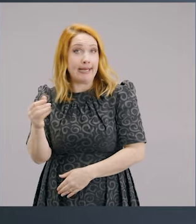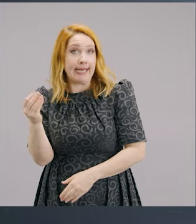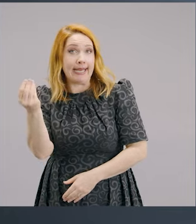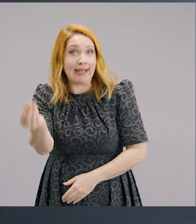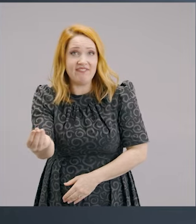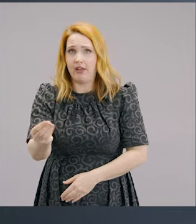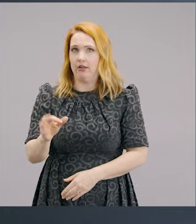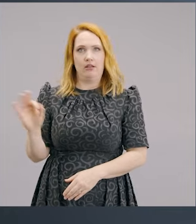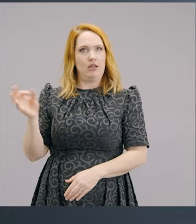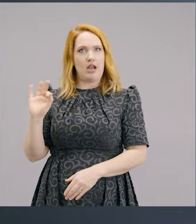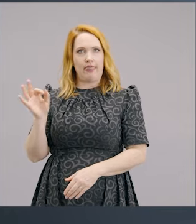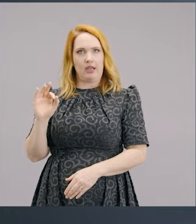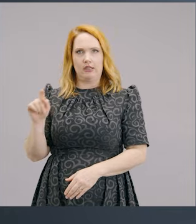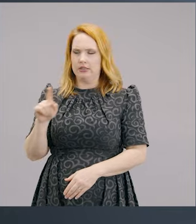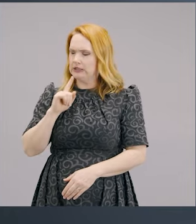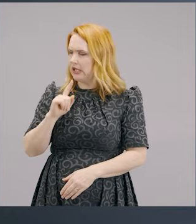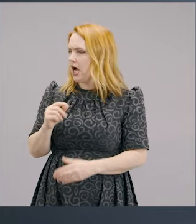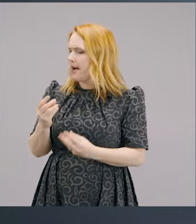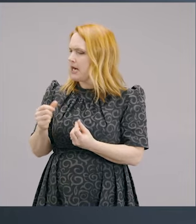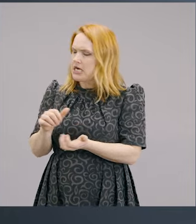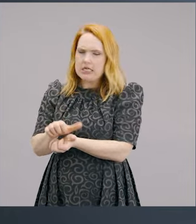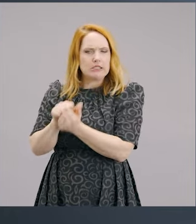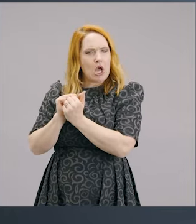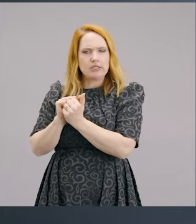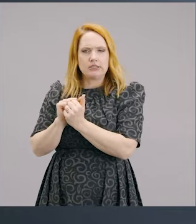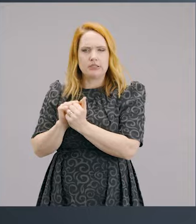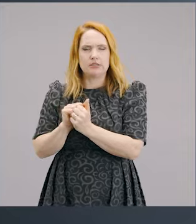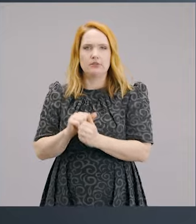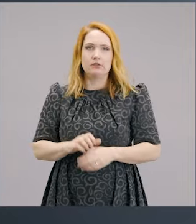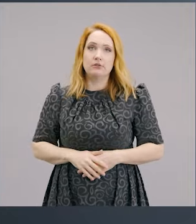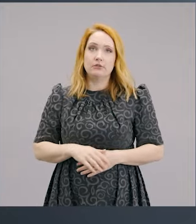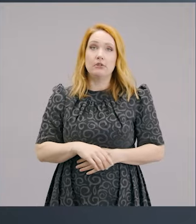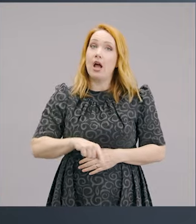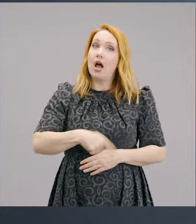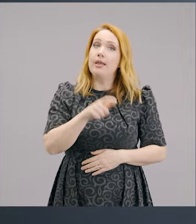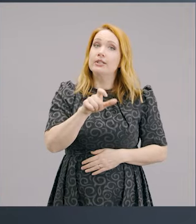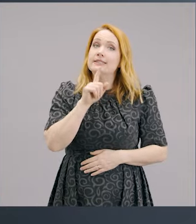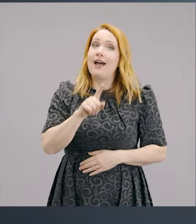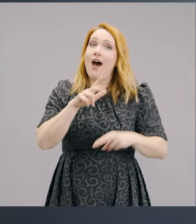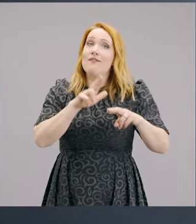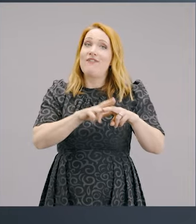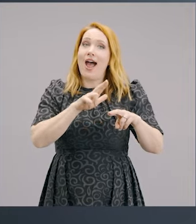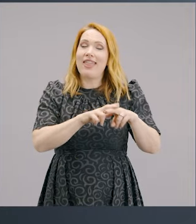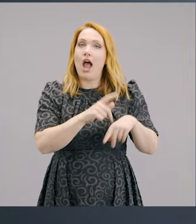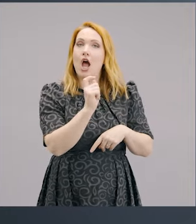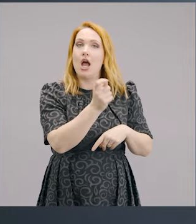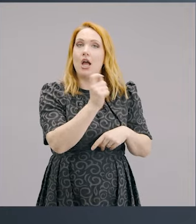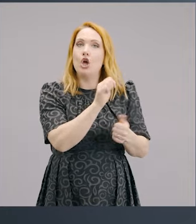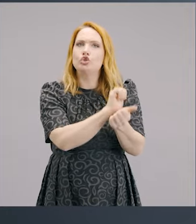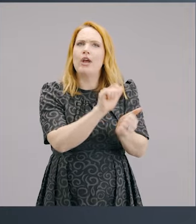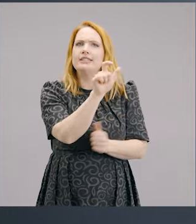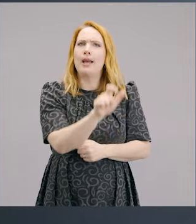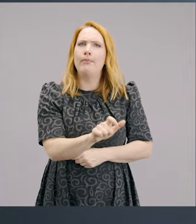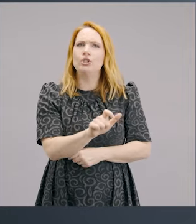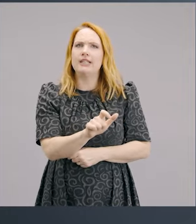He said, you know, my dad who was a tradesman would come over and help us and then he would send us a bill at the end for